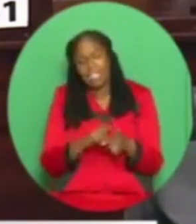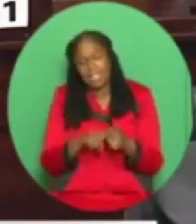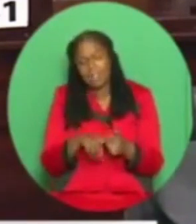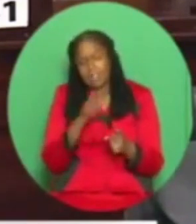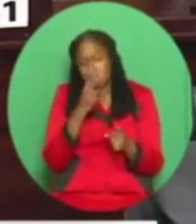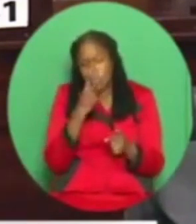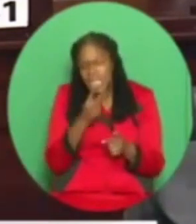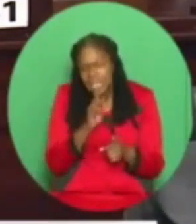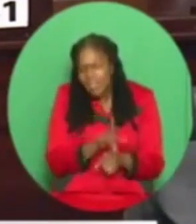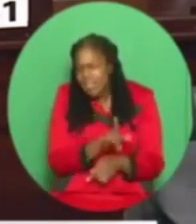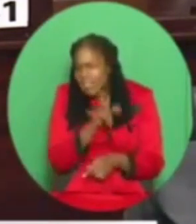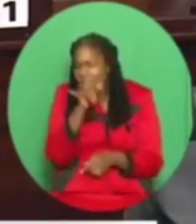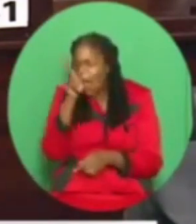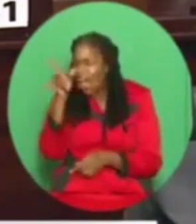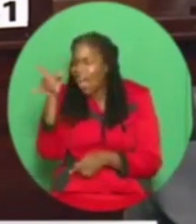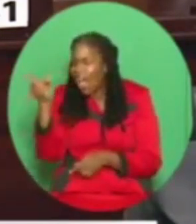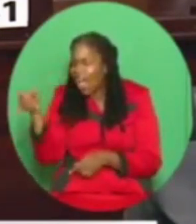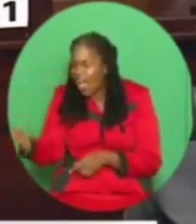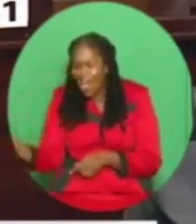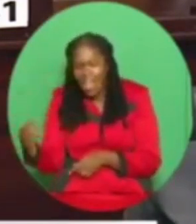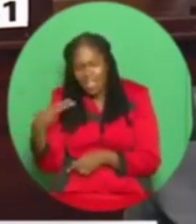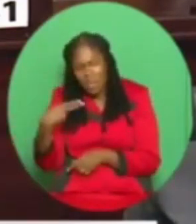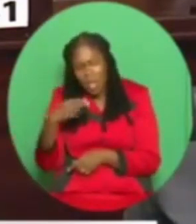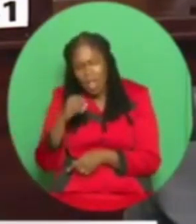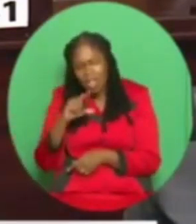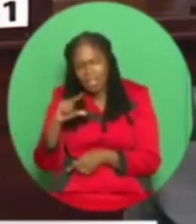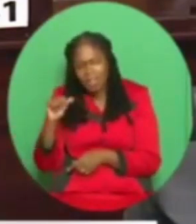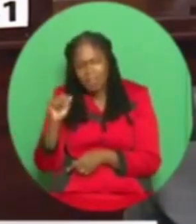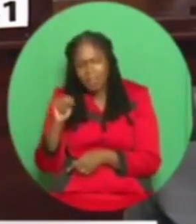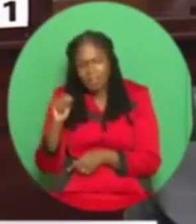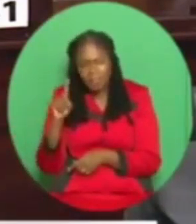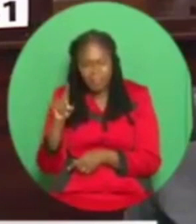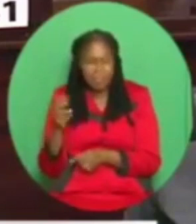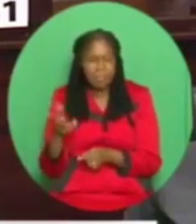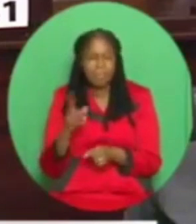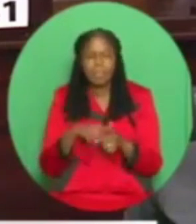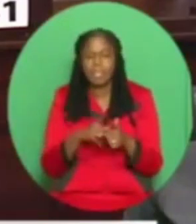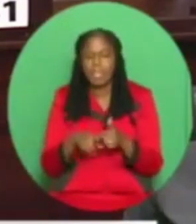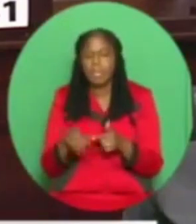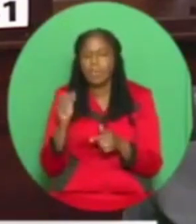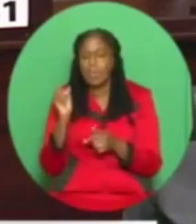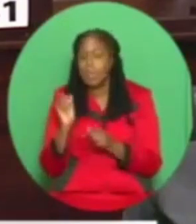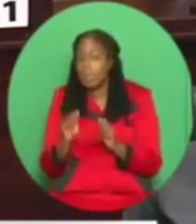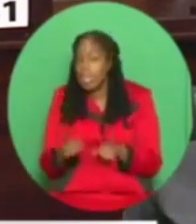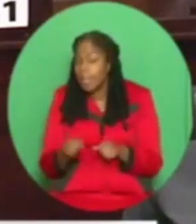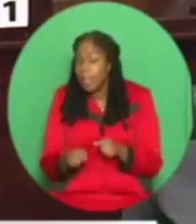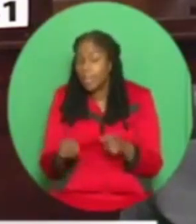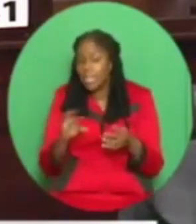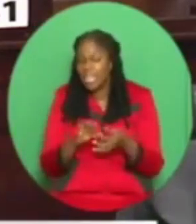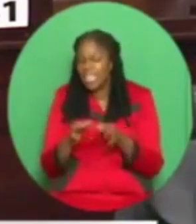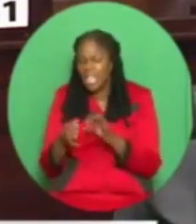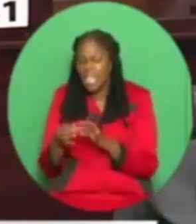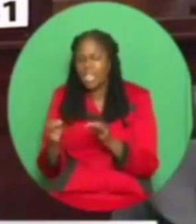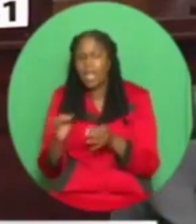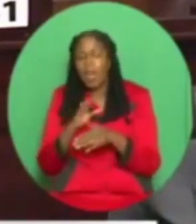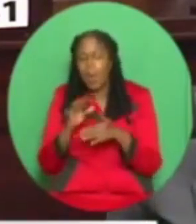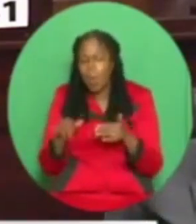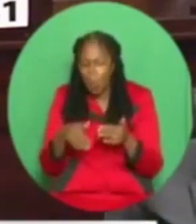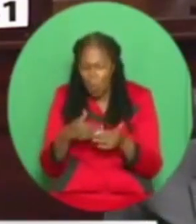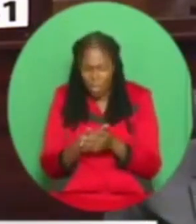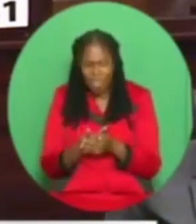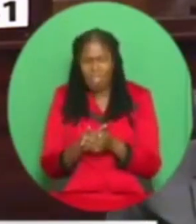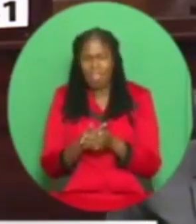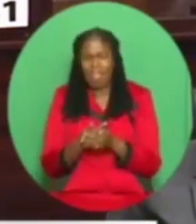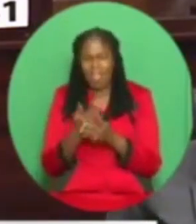able to connect all the immigration data to persons involved in this scandal and that is why they will not easily relent and let go power